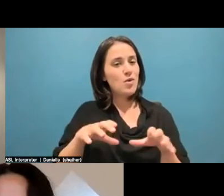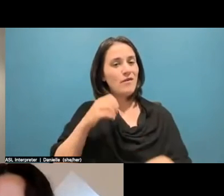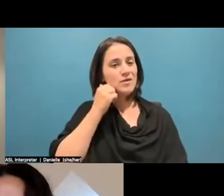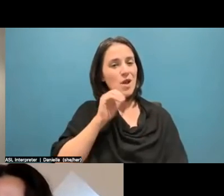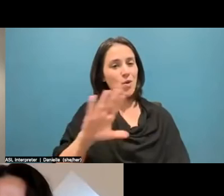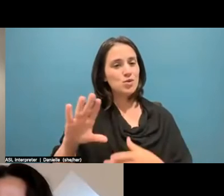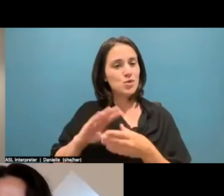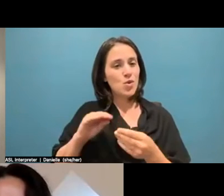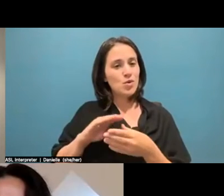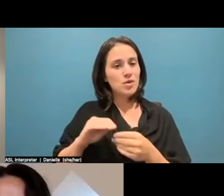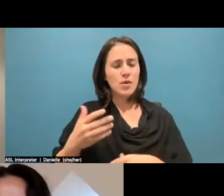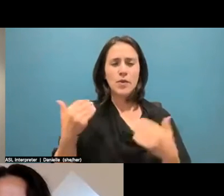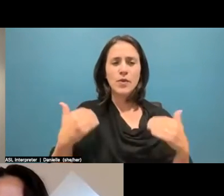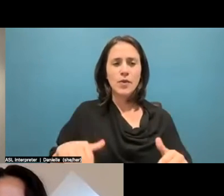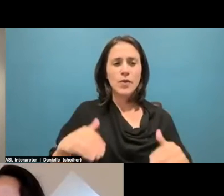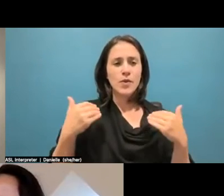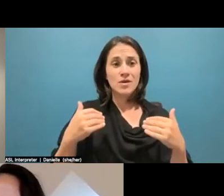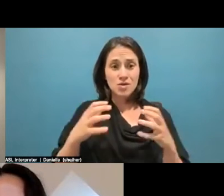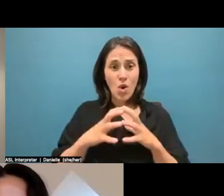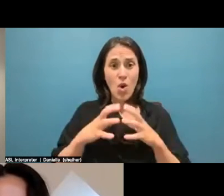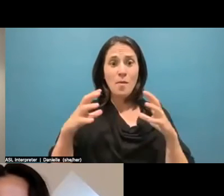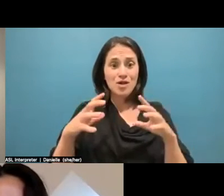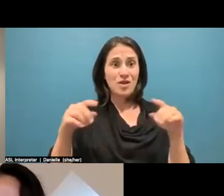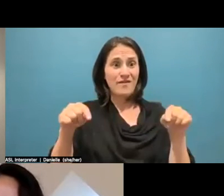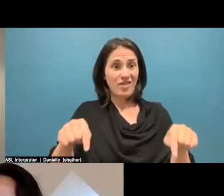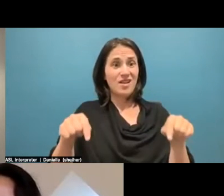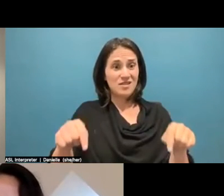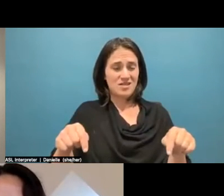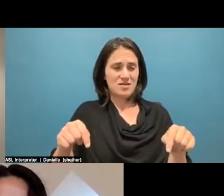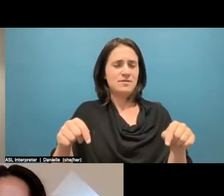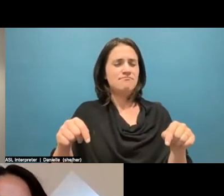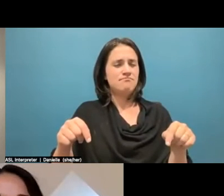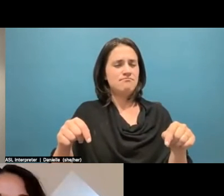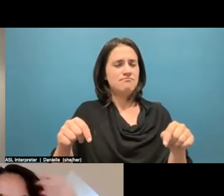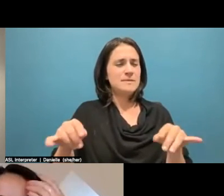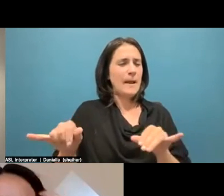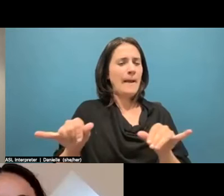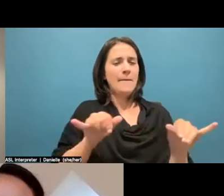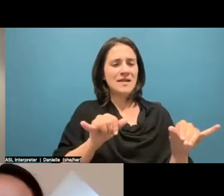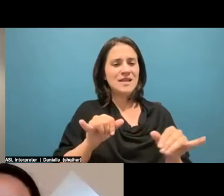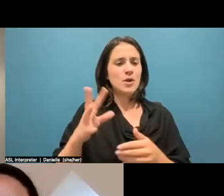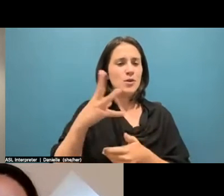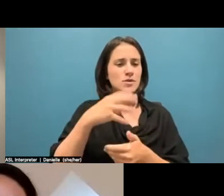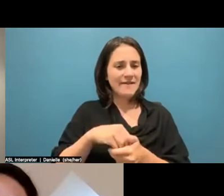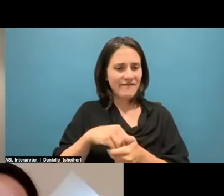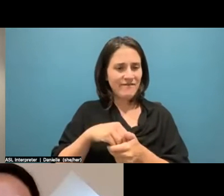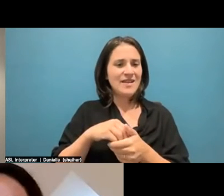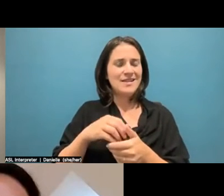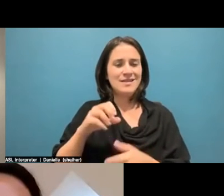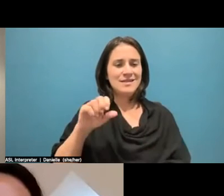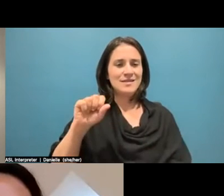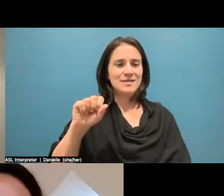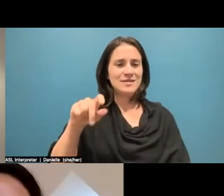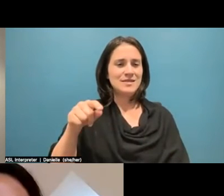And so much of this resonates with what inclusive SCICOM is about. So it's just so interesting how